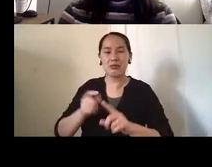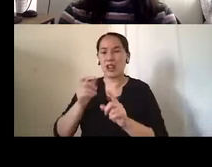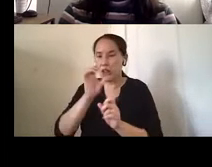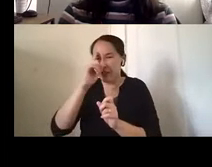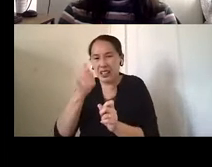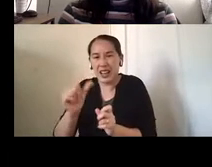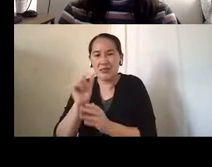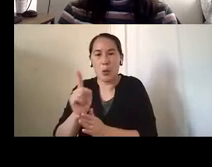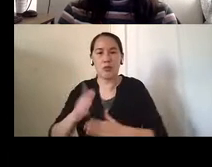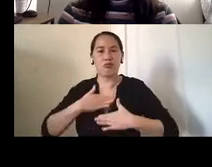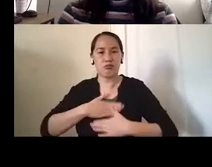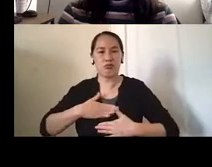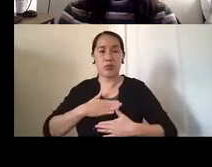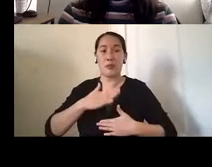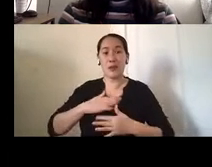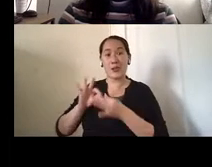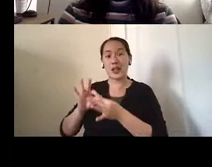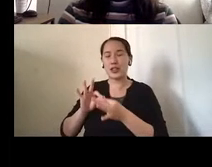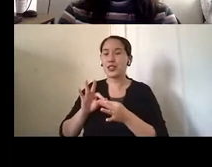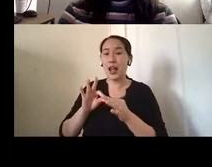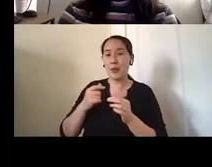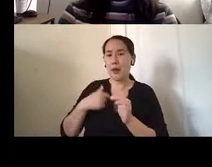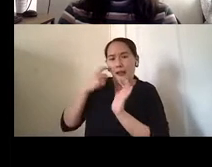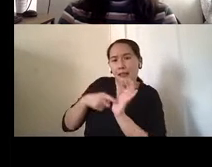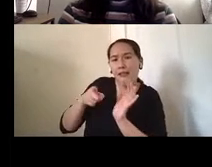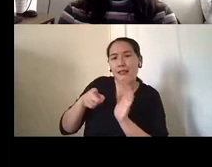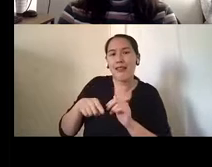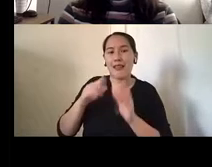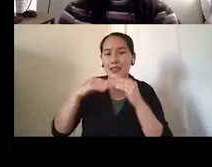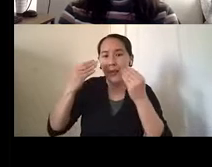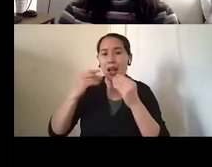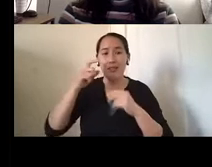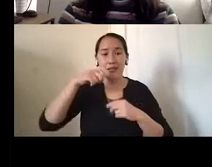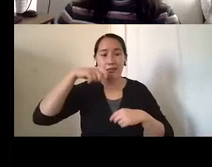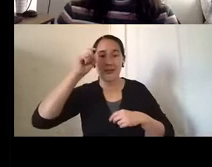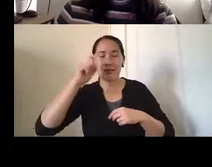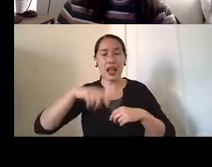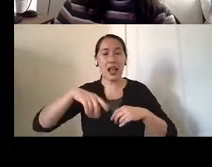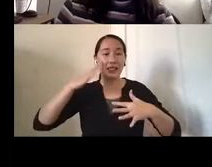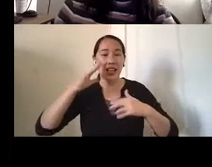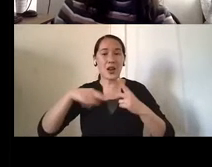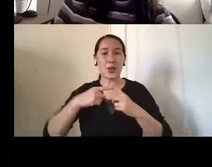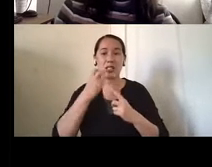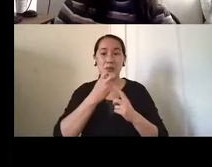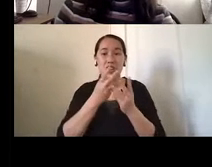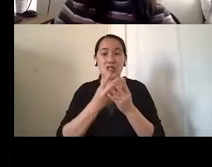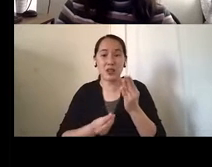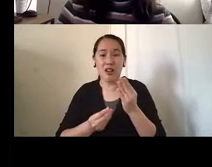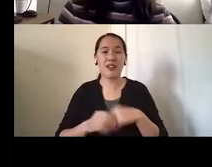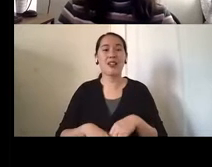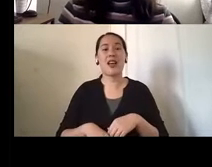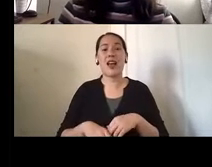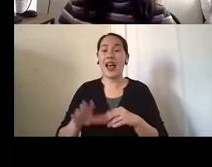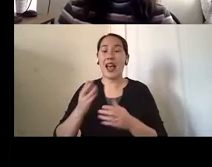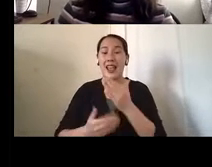In my relationship, it was a smile, a raised eyebrow, a sound when speech was gone, a squeeze of the hand, and most